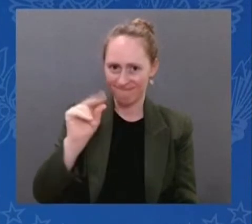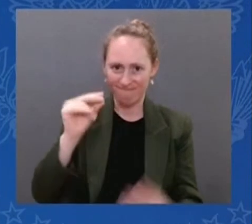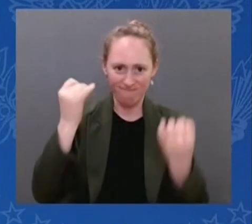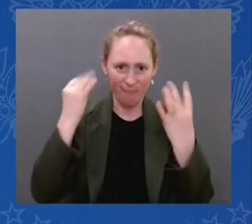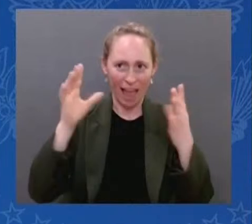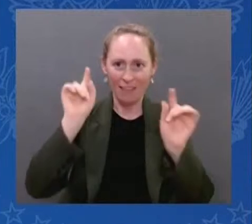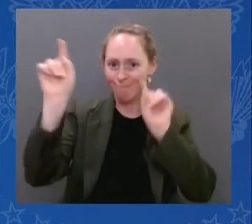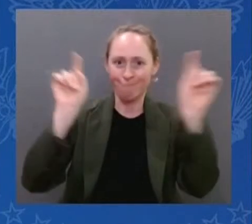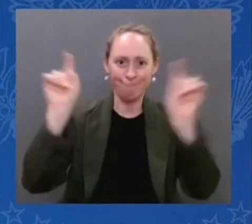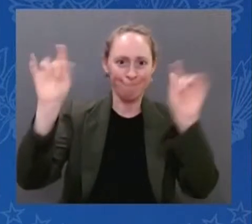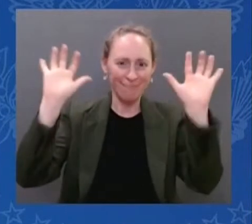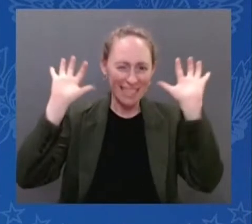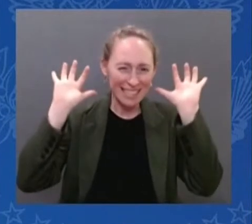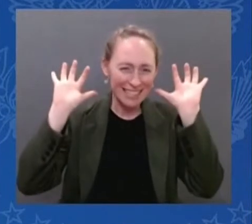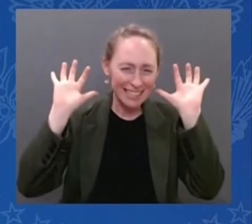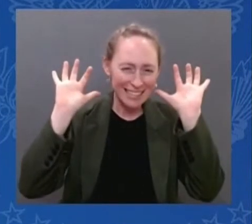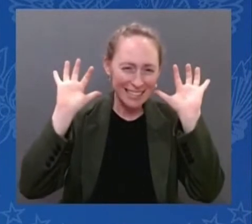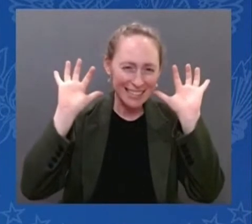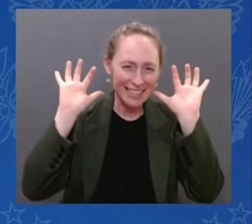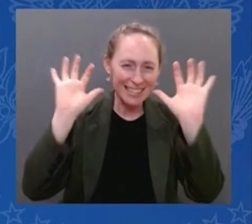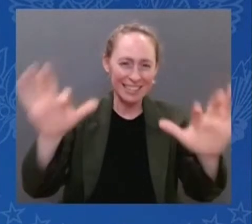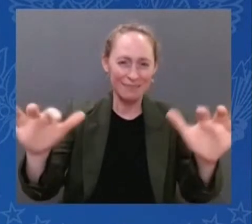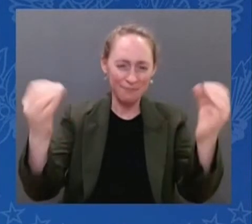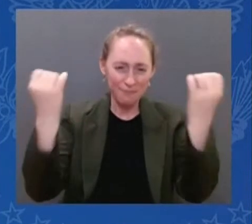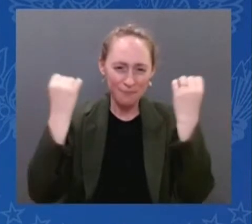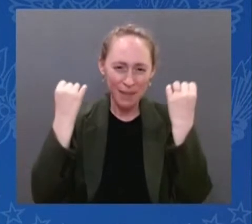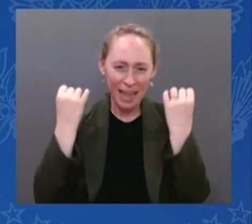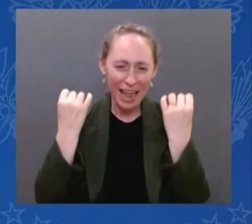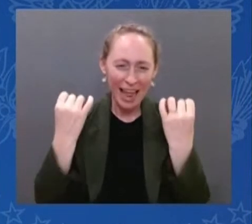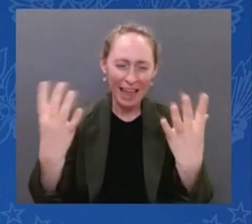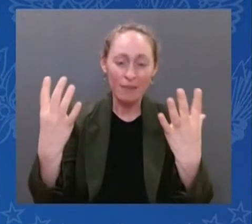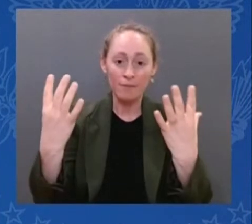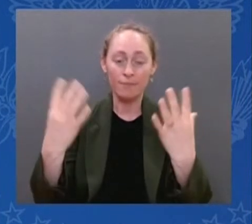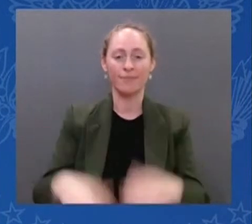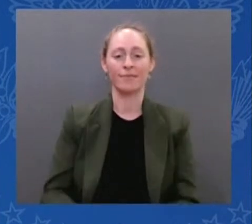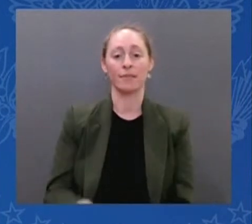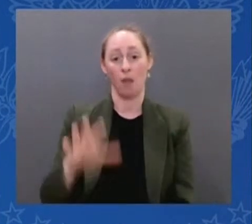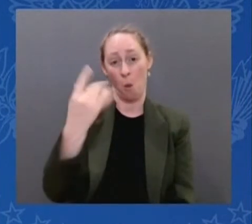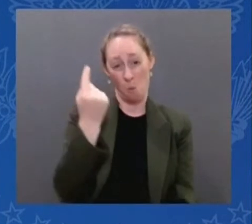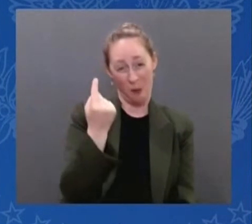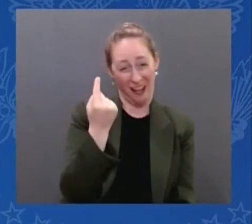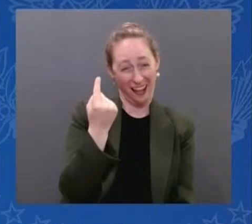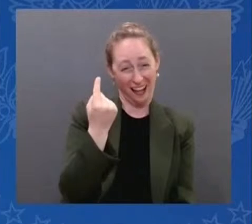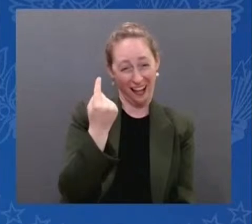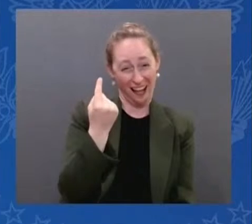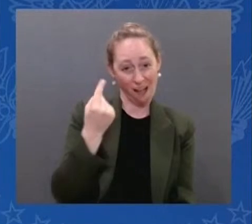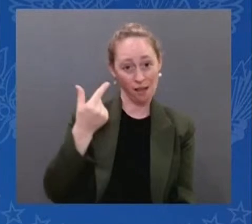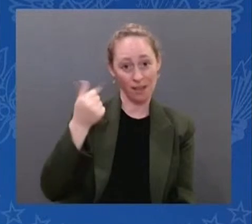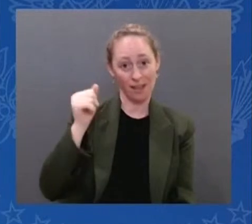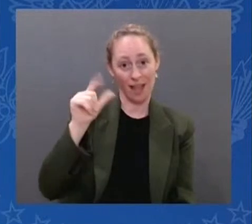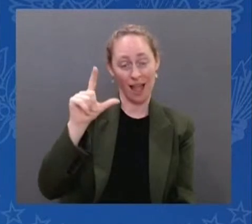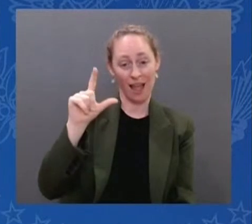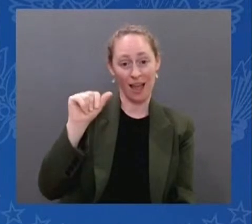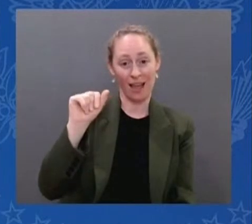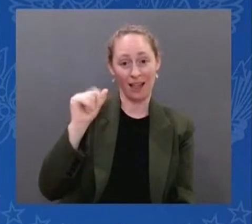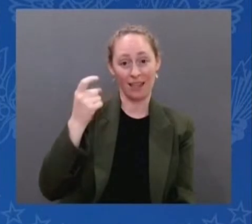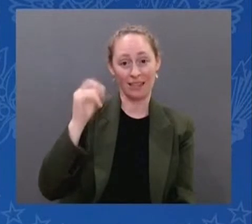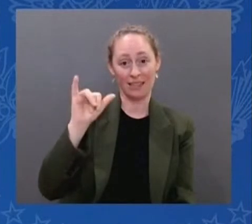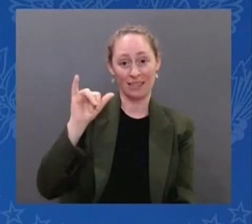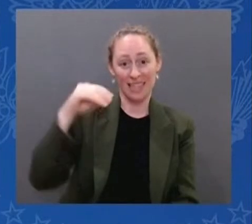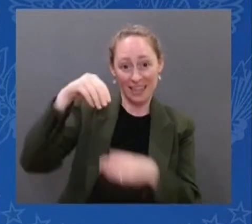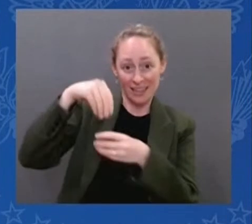suns. And there are billions of galaxies with billions of stars and